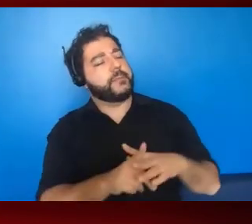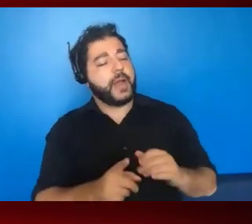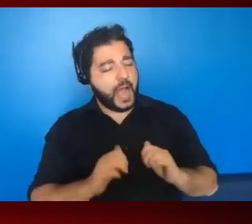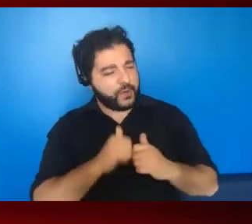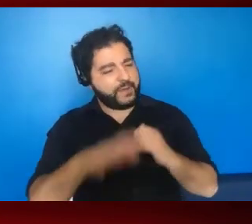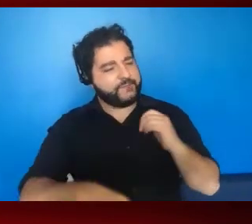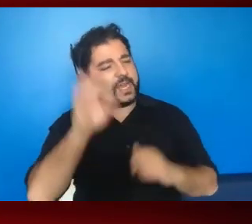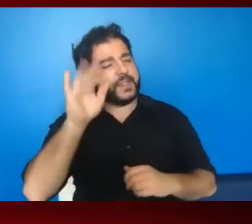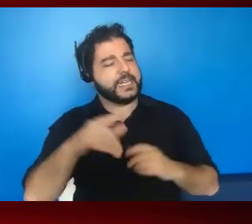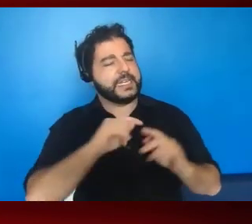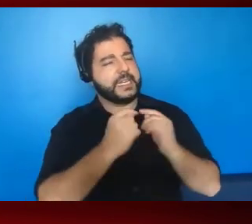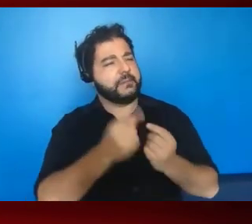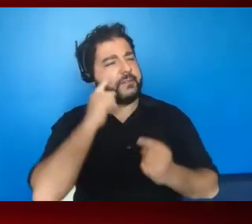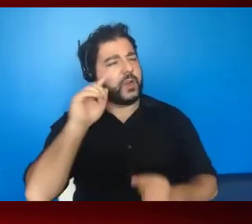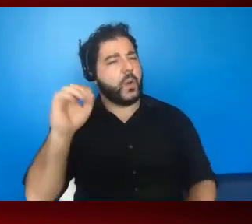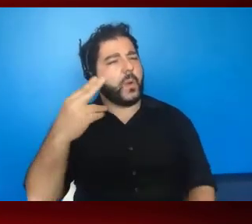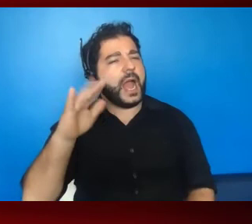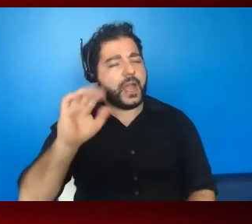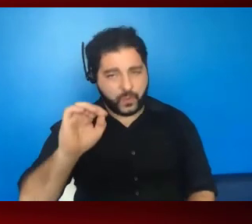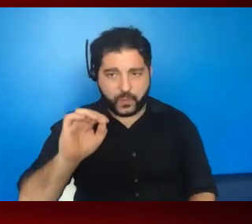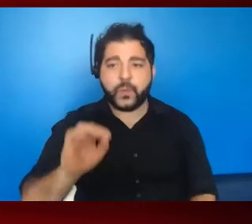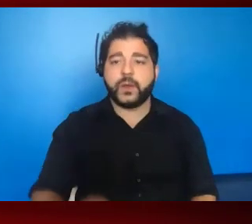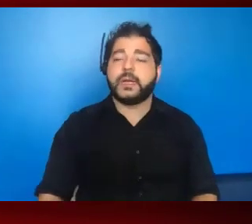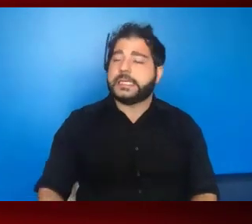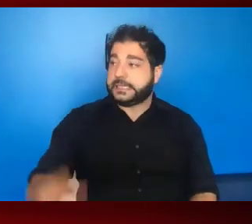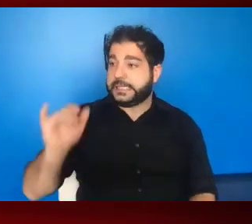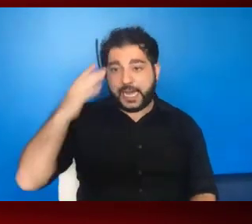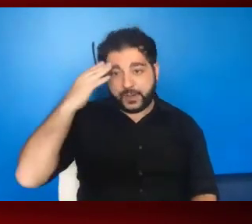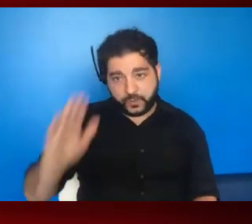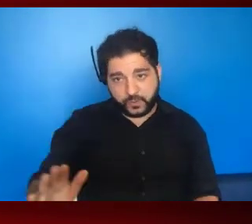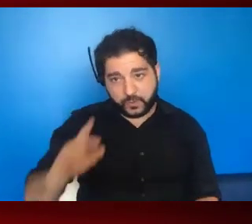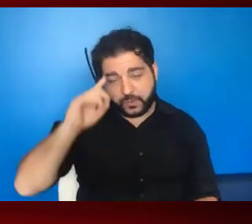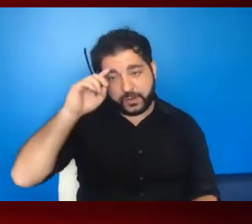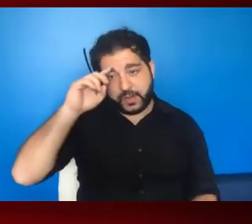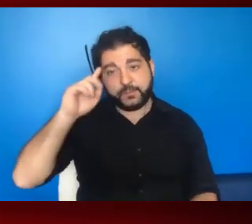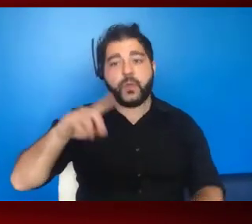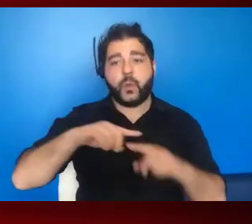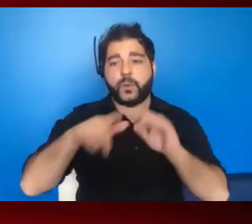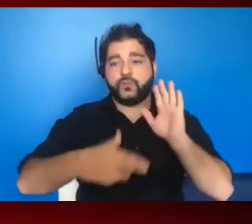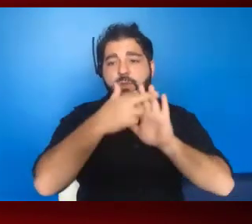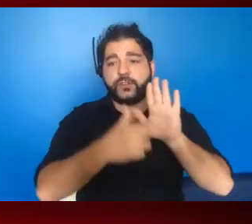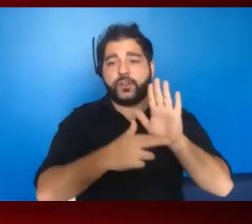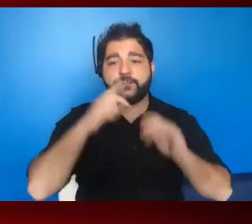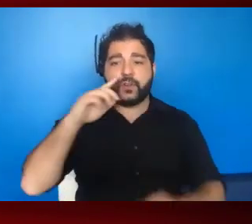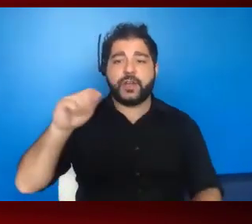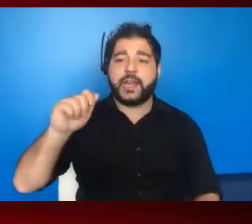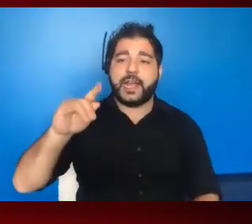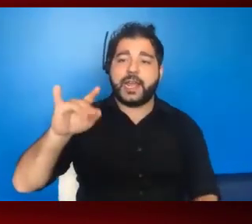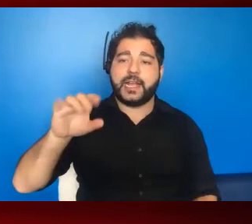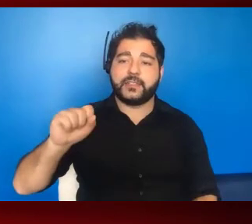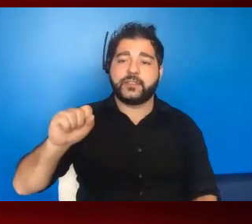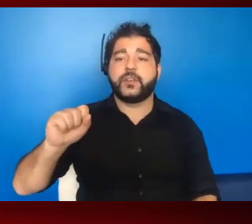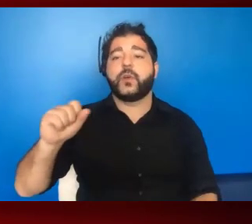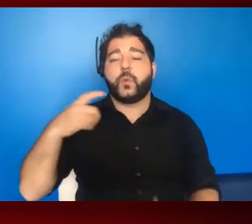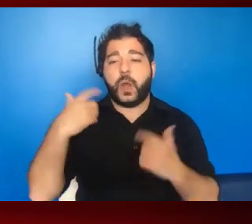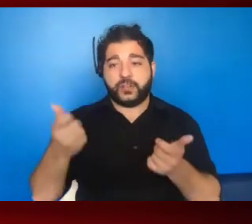for, for Ohio? So I don't know if you, when you registered for AIDS Watch, if you said you wanted to go to the Hill